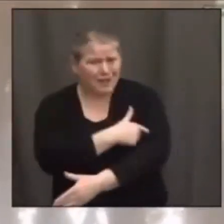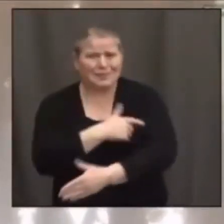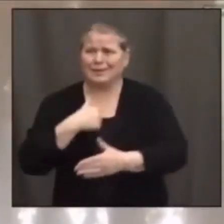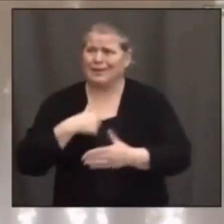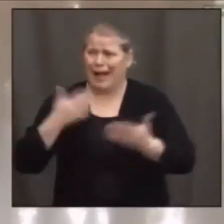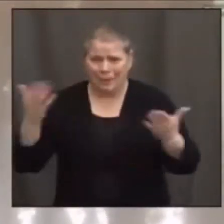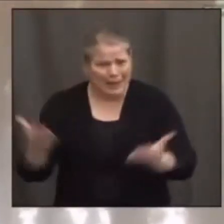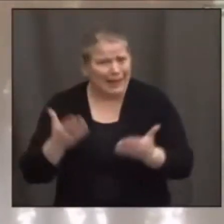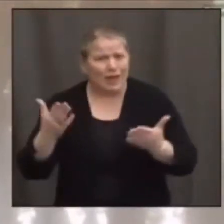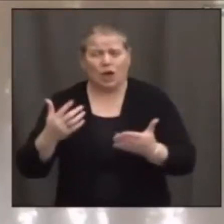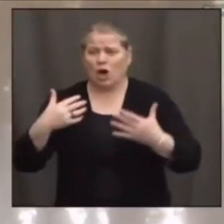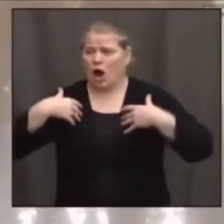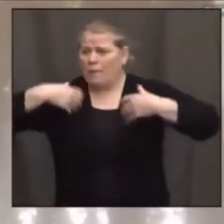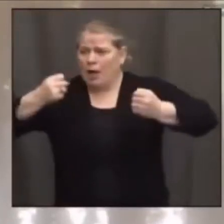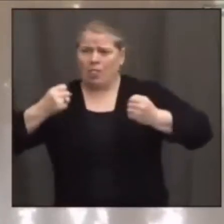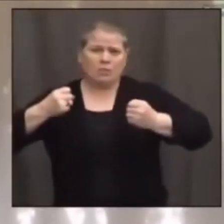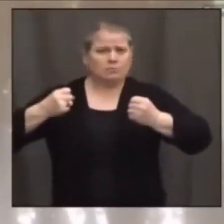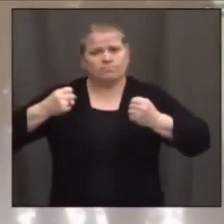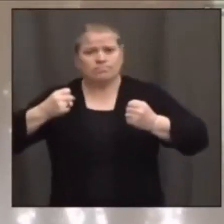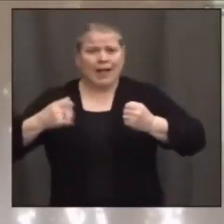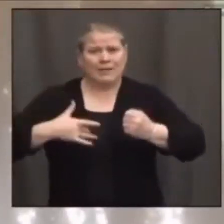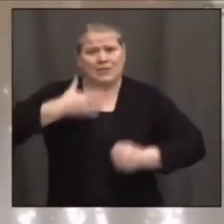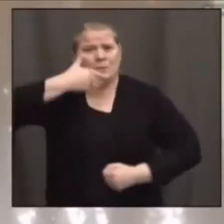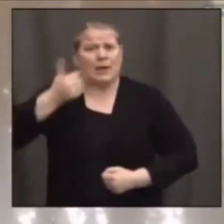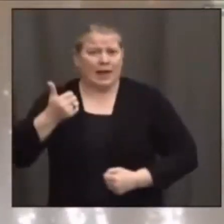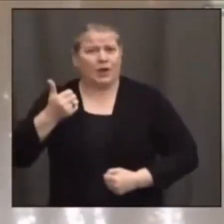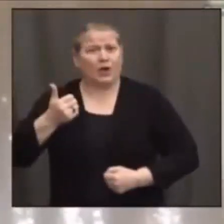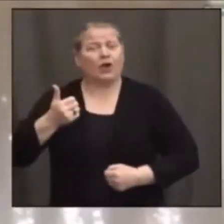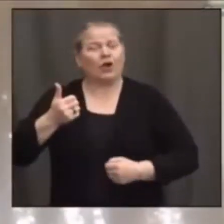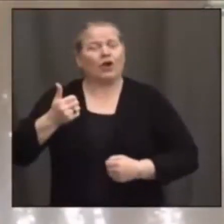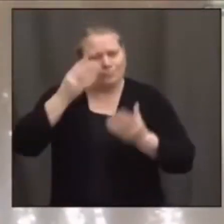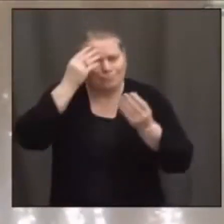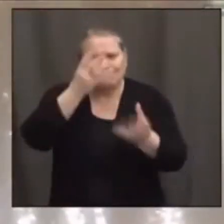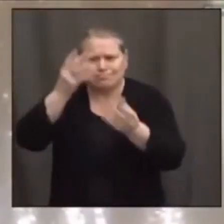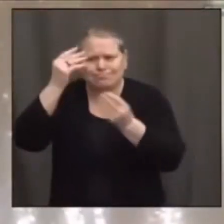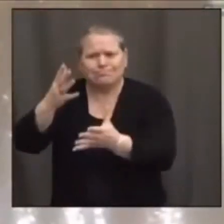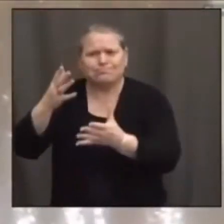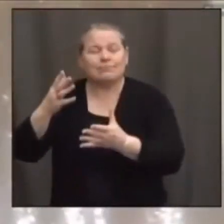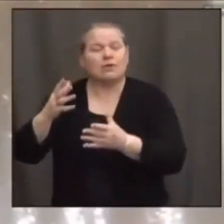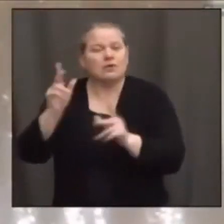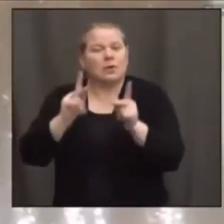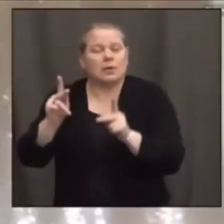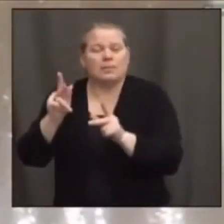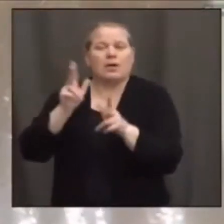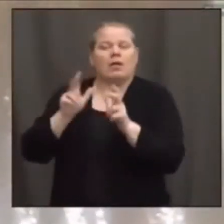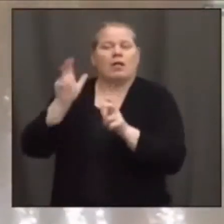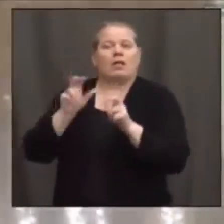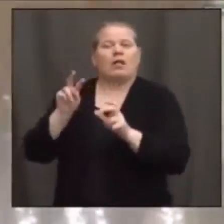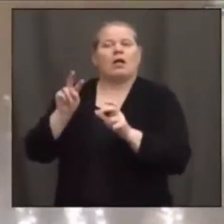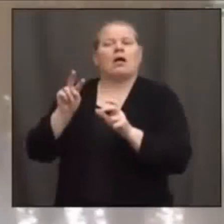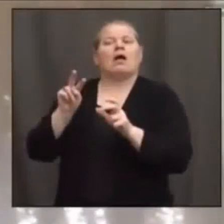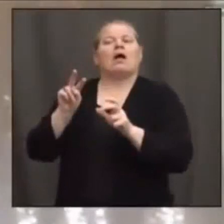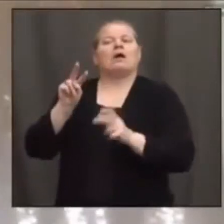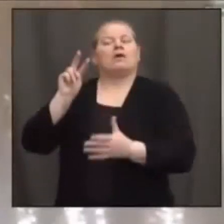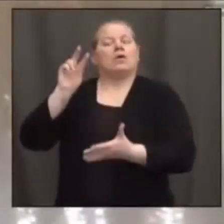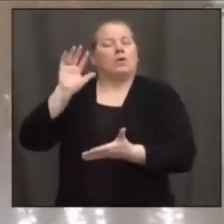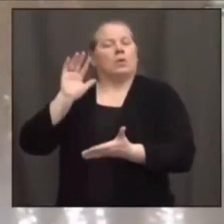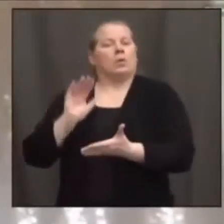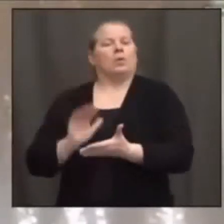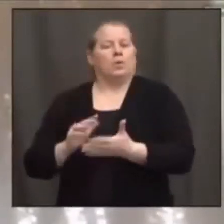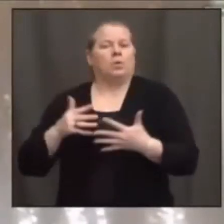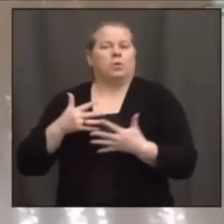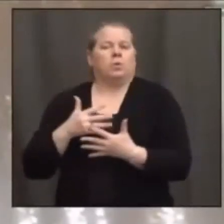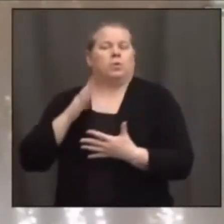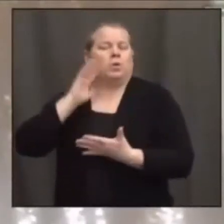here, and yes, I feel a lot better. And I think we'll see a lot of that fear go away, like we talked about earlier with the nursing